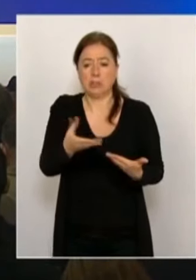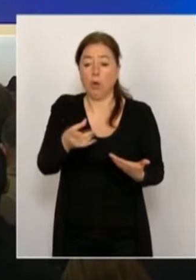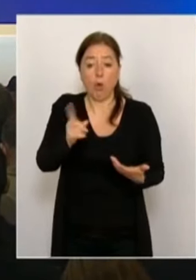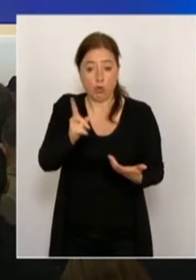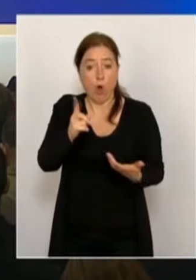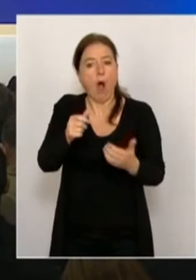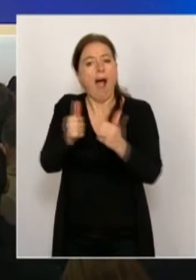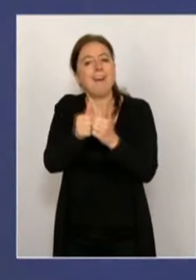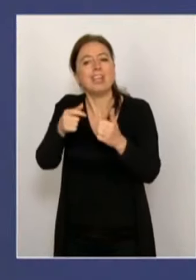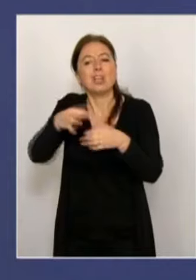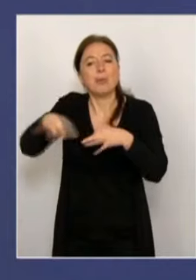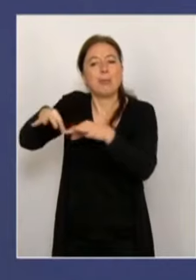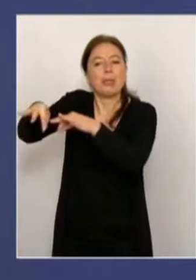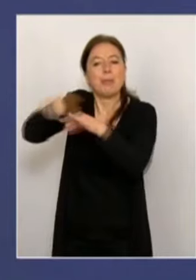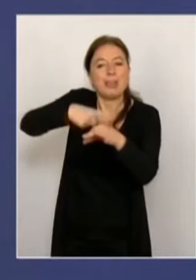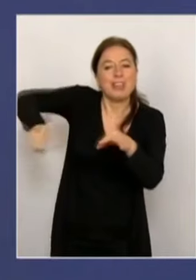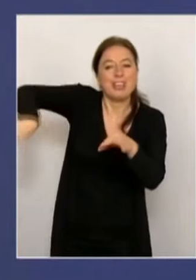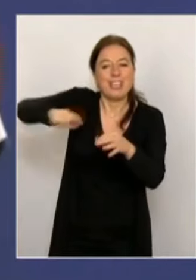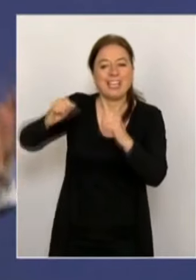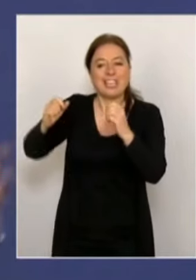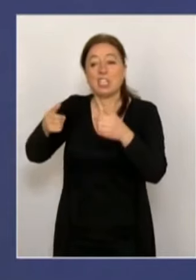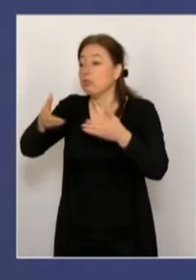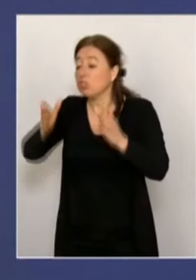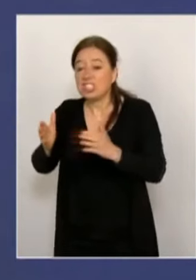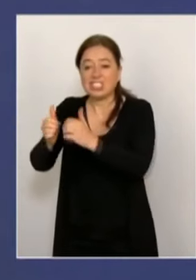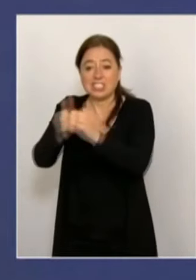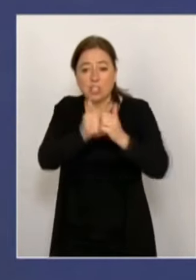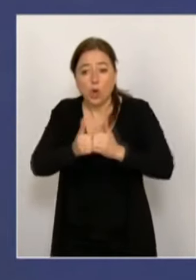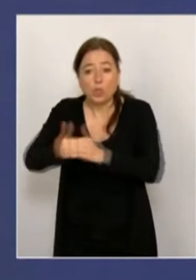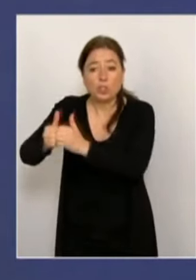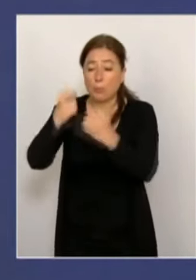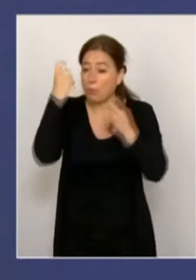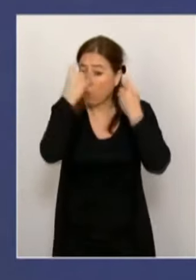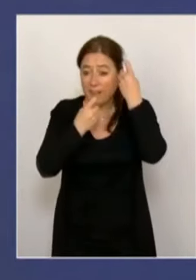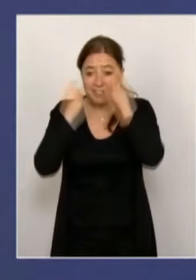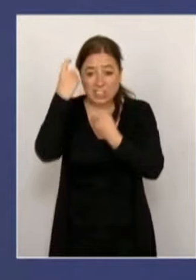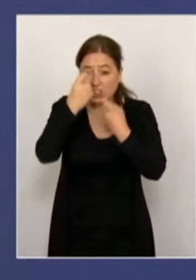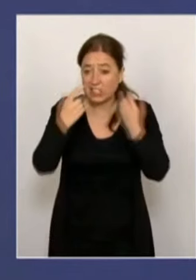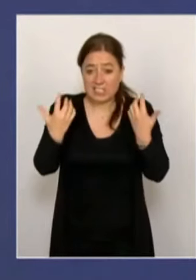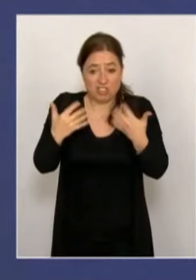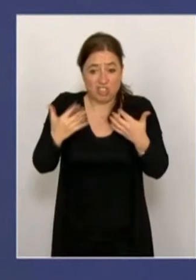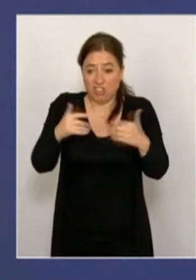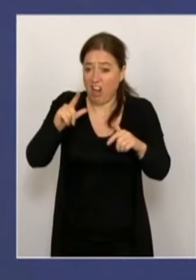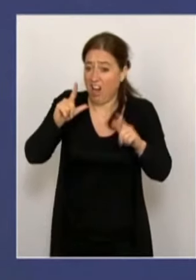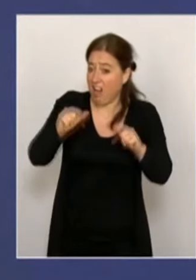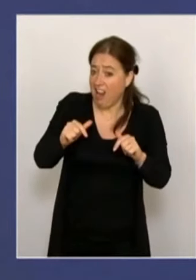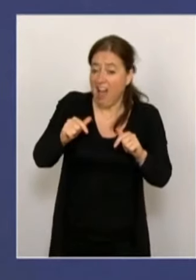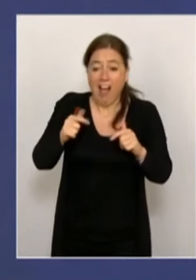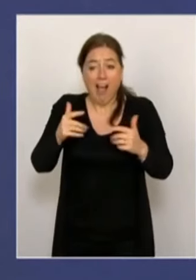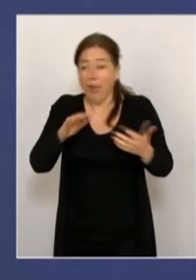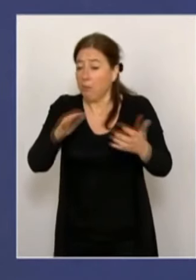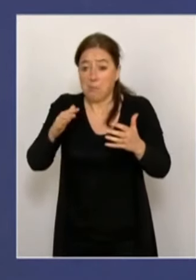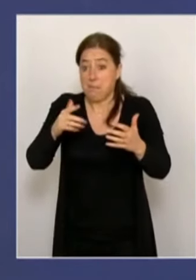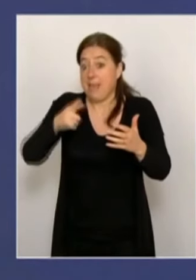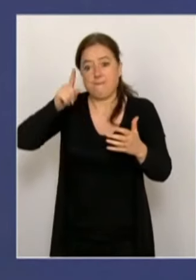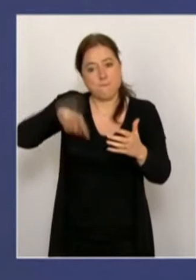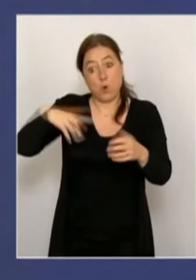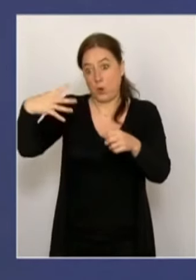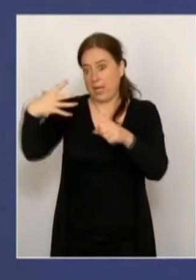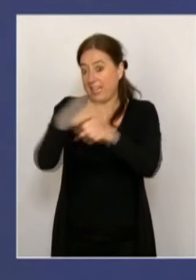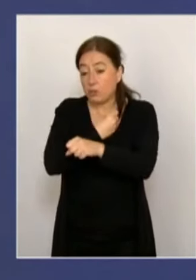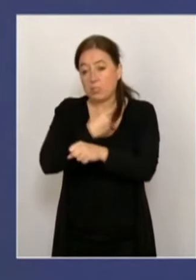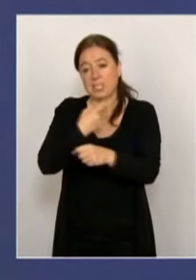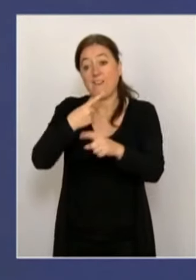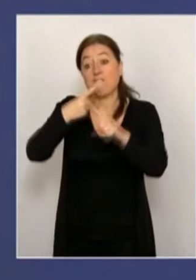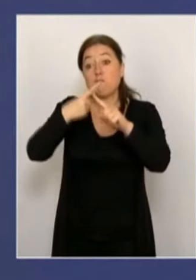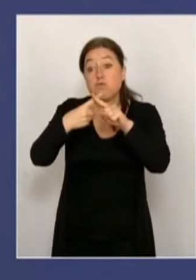Now, what does that mean, the joint borrowing capacity using a mechanism in Europe that already exists, what